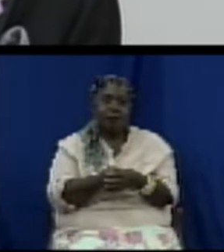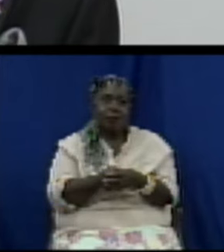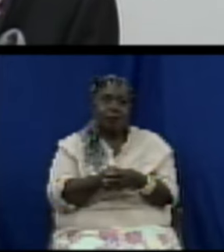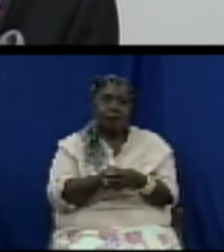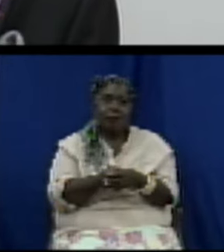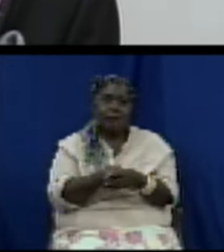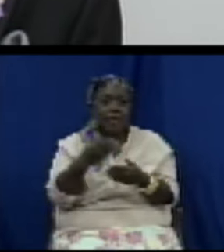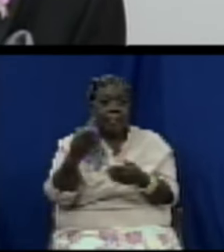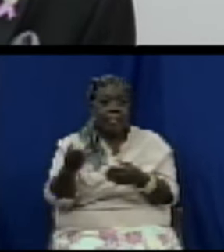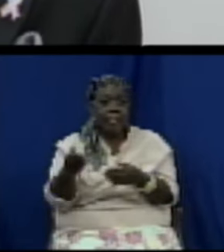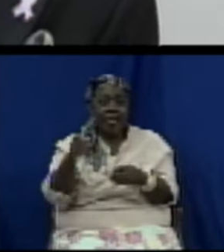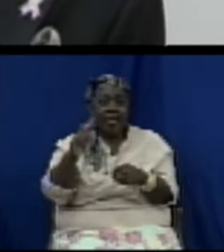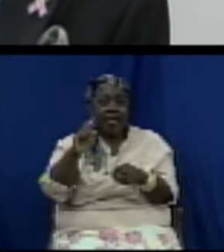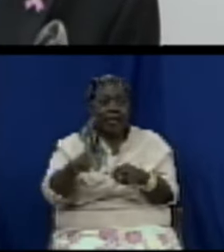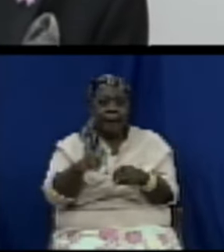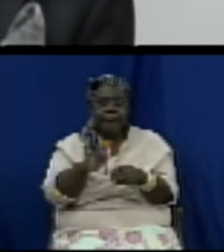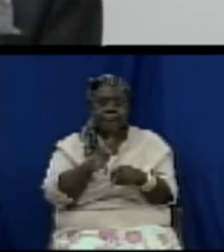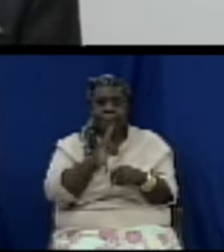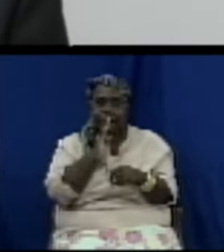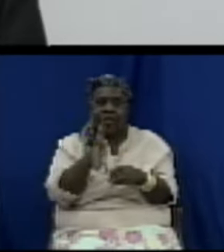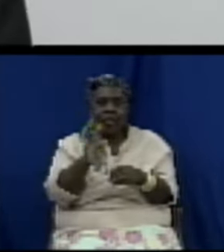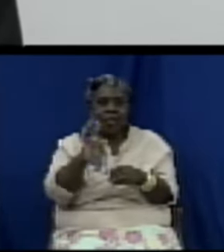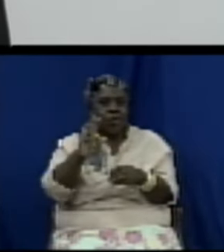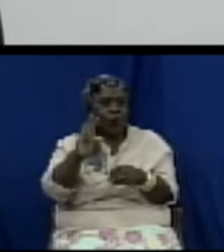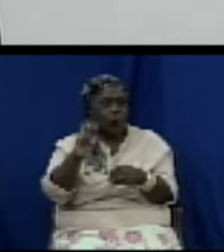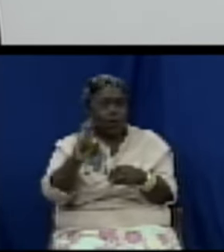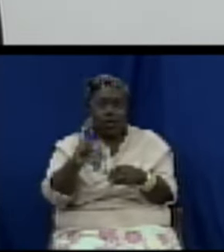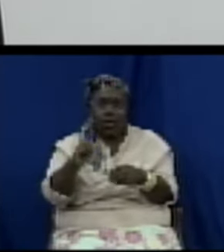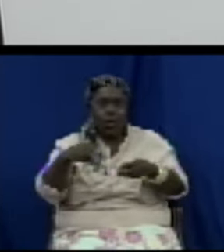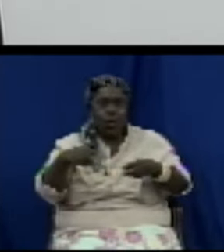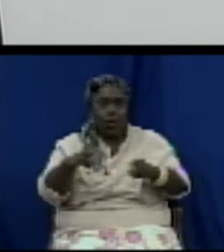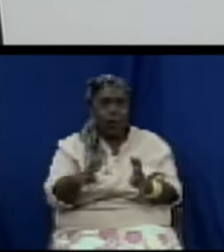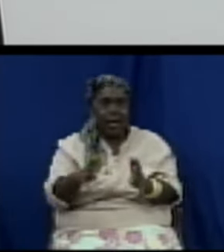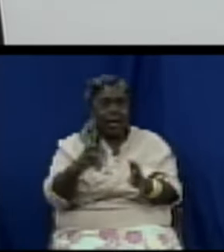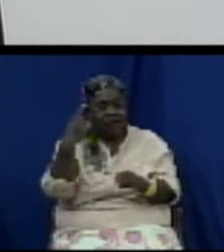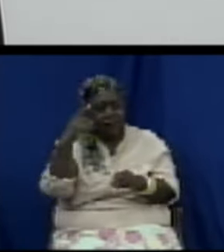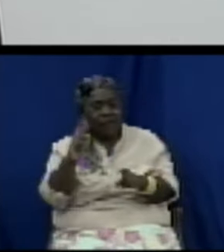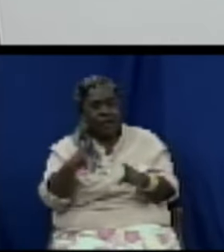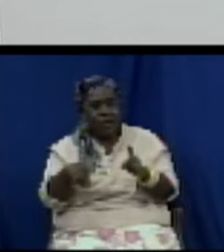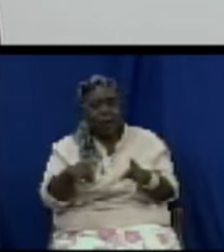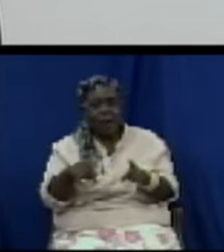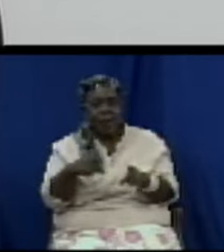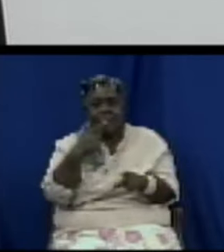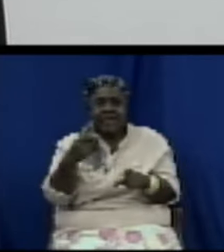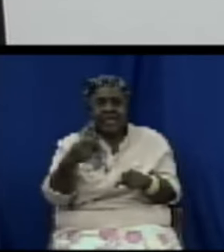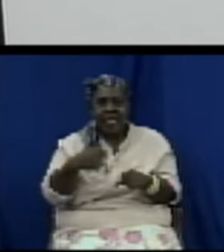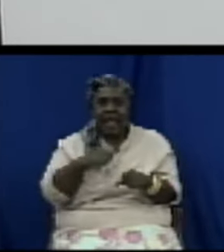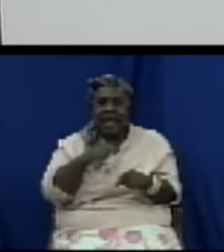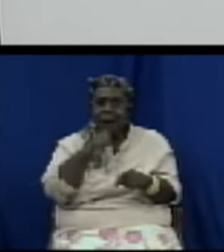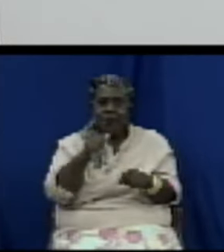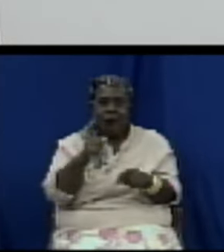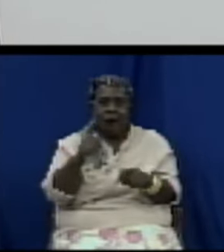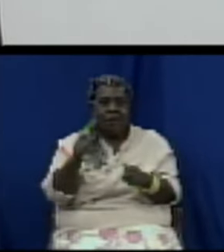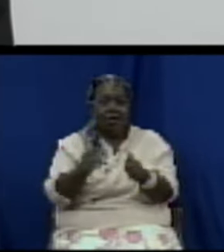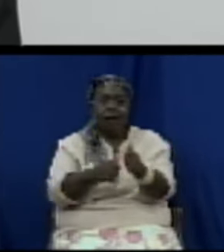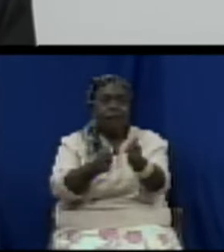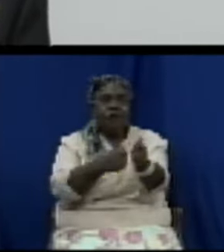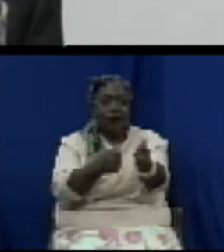no excuse that well we didn't know the law you must know the law